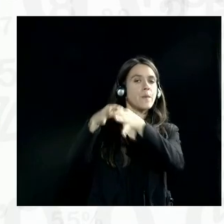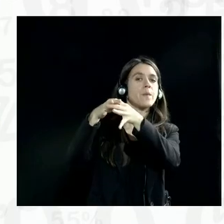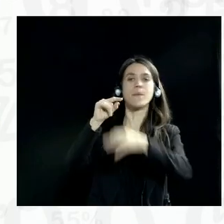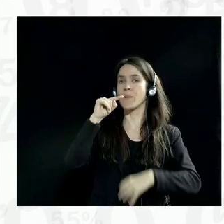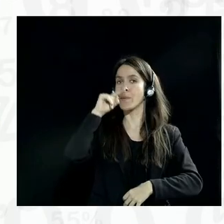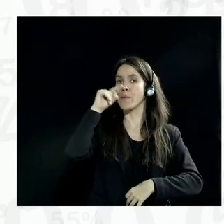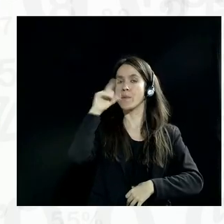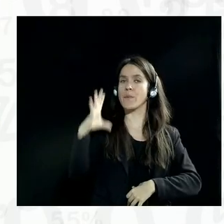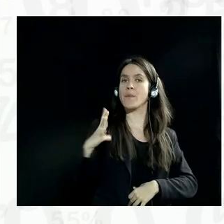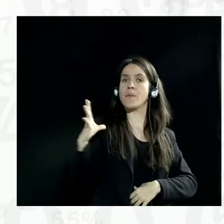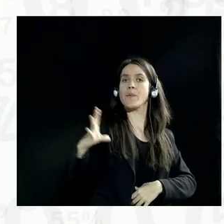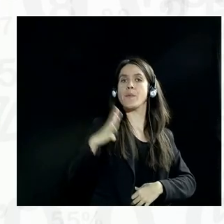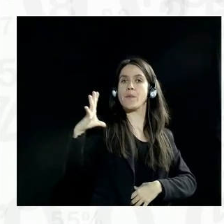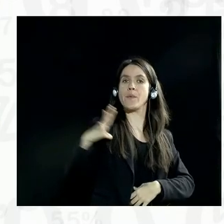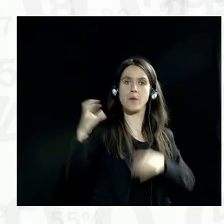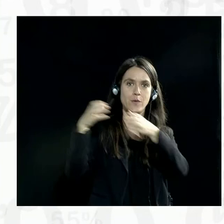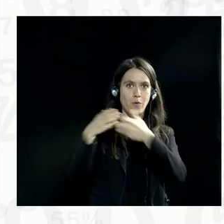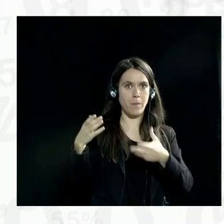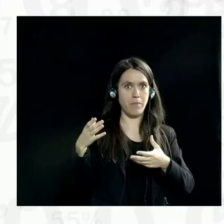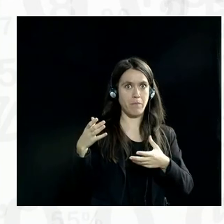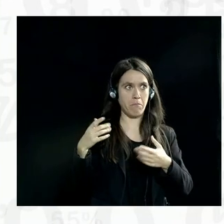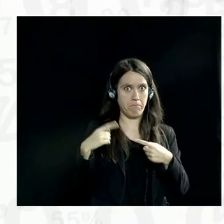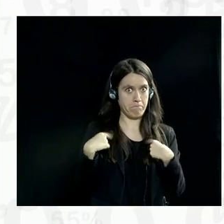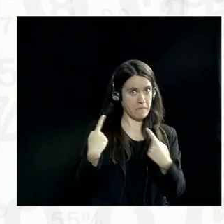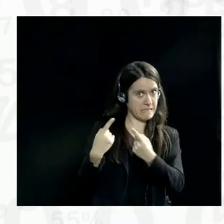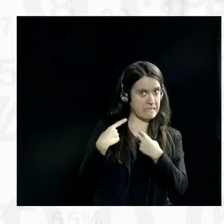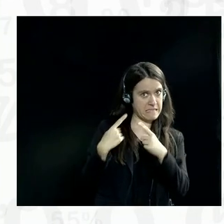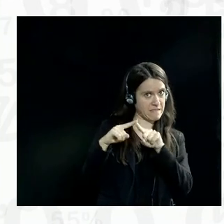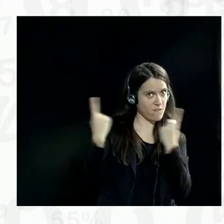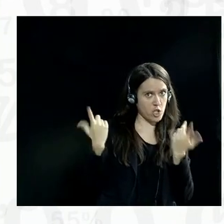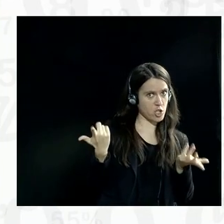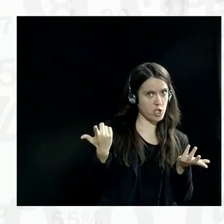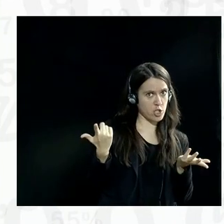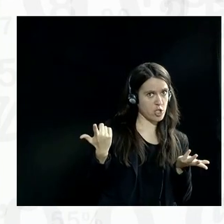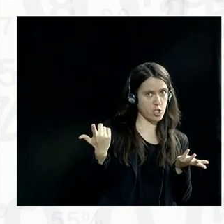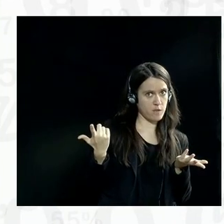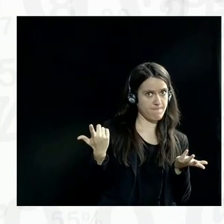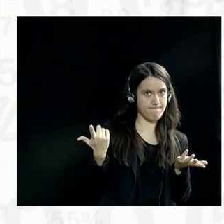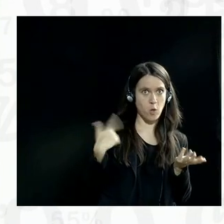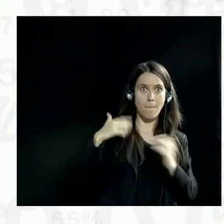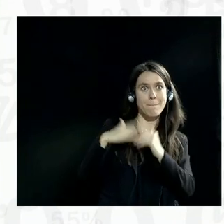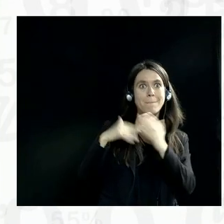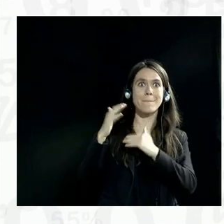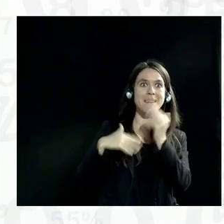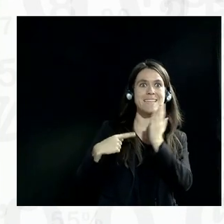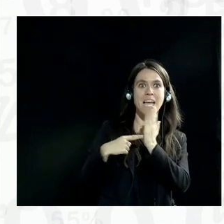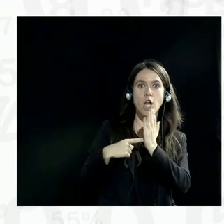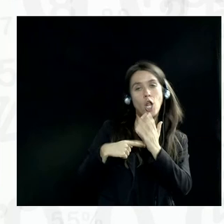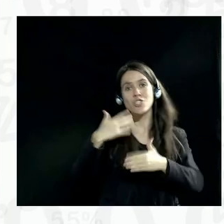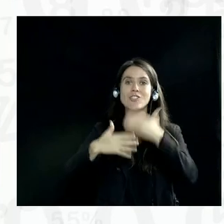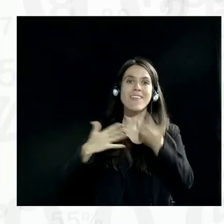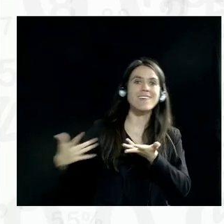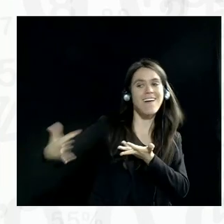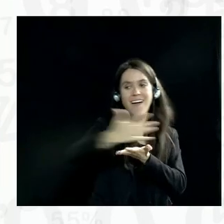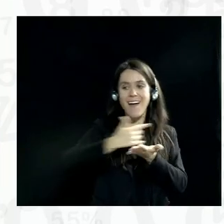a select group that doesn't look like me and it doesn't look like many of the people in this room, that are building the technologies in which we are collecting the